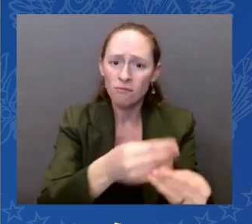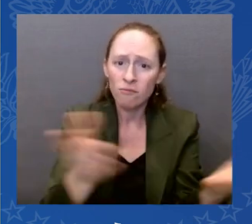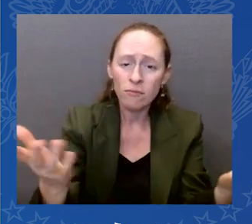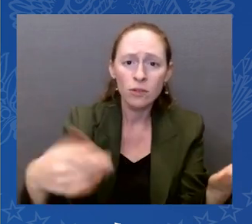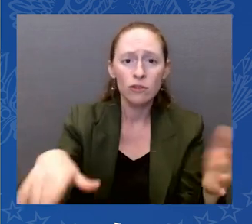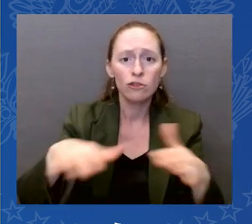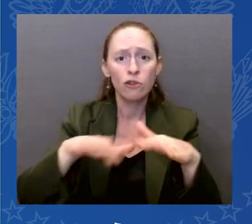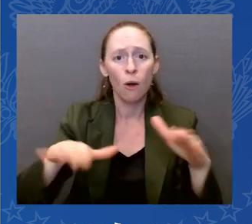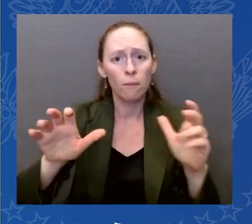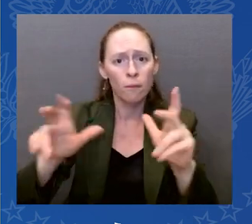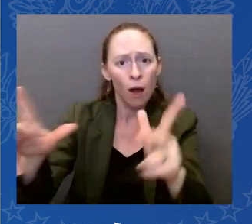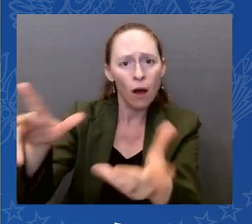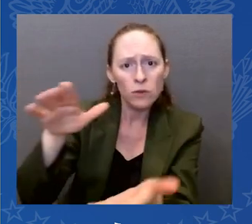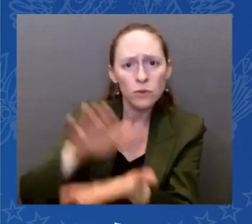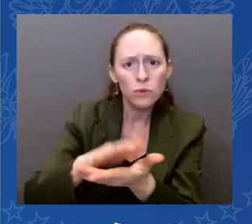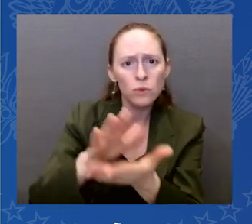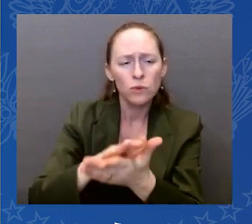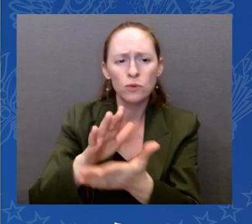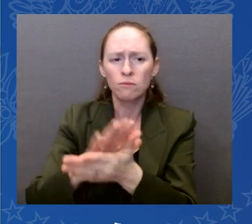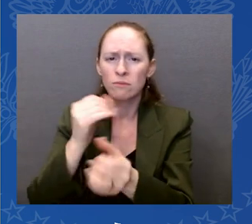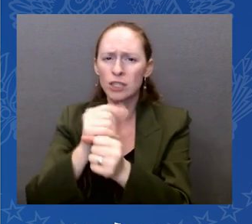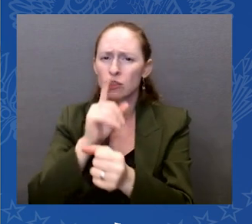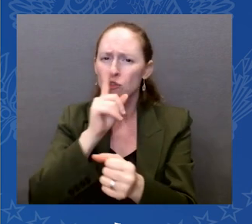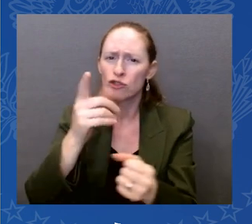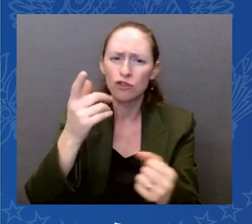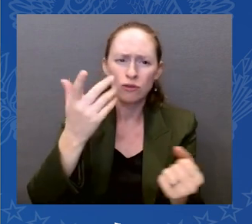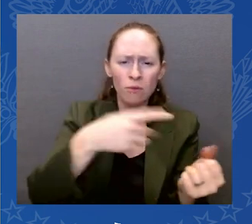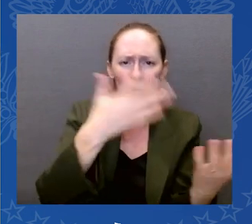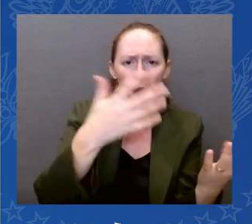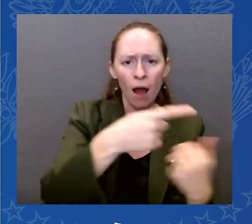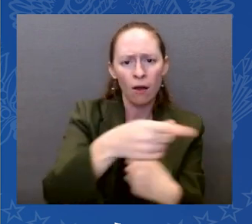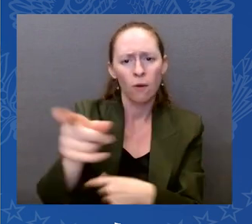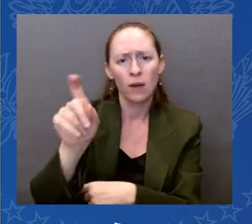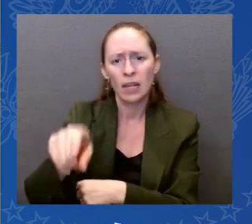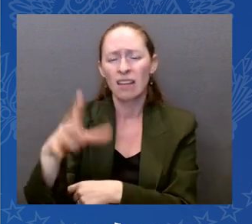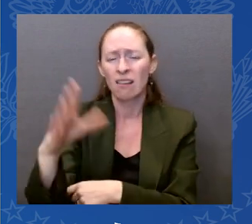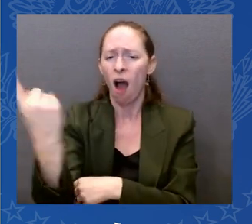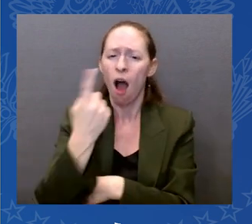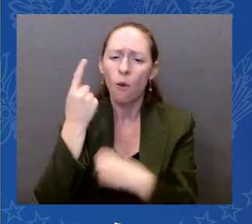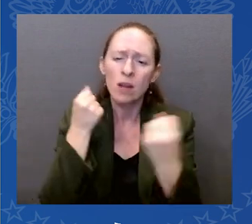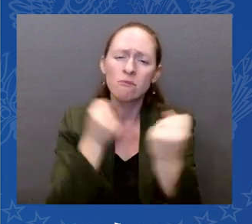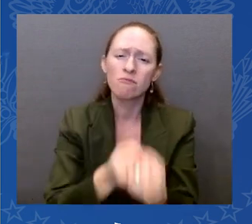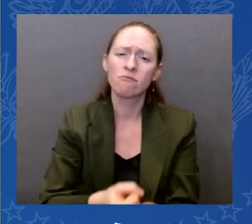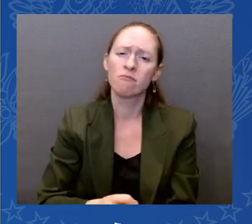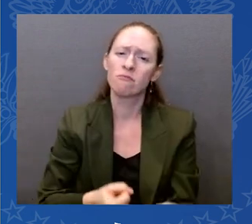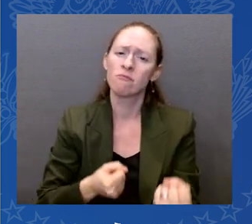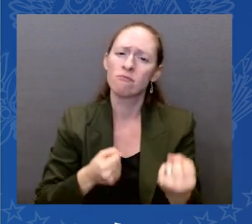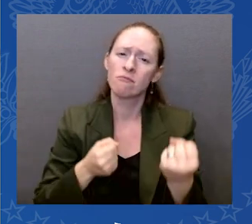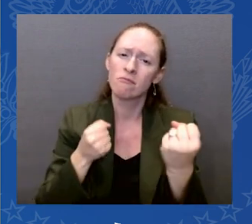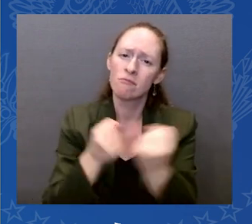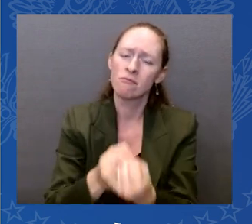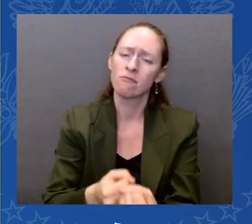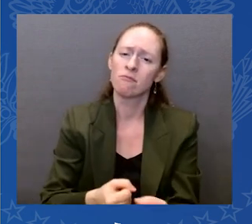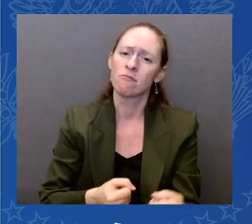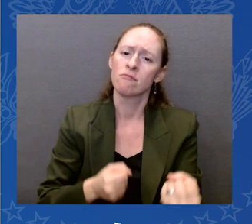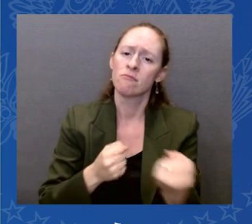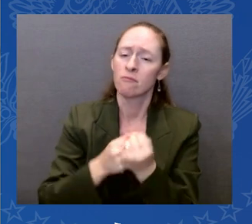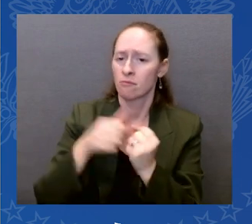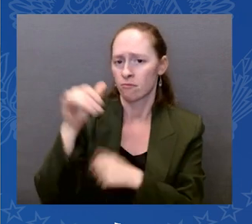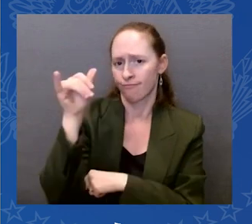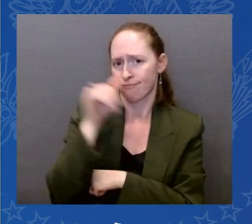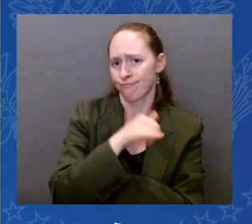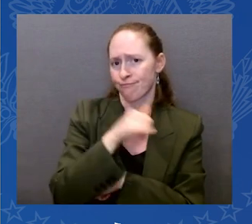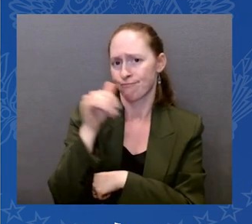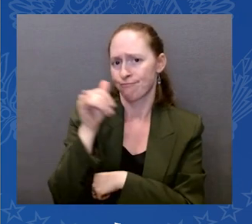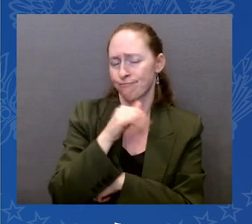workers, our Hispanic essential workers, especially our farm workers. One